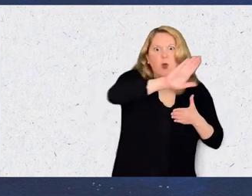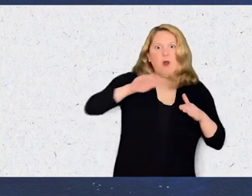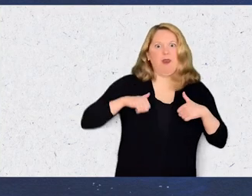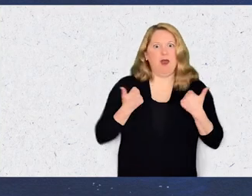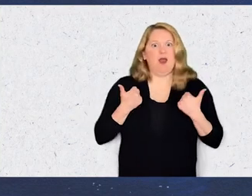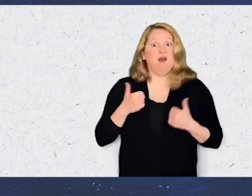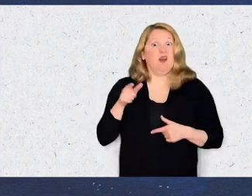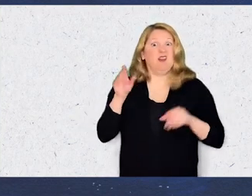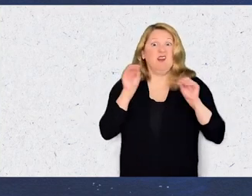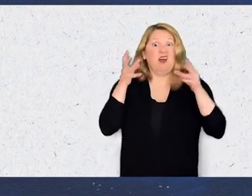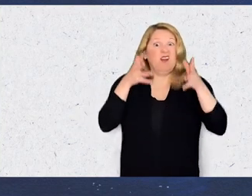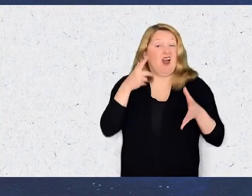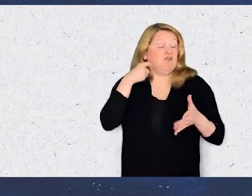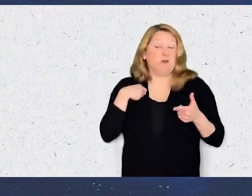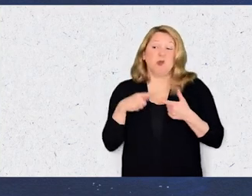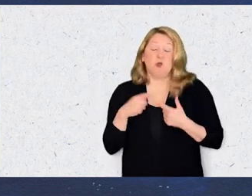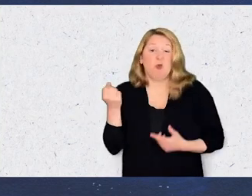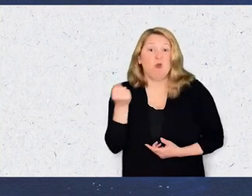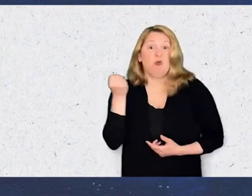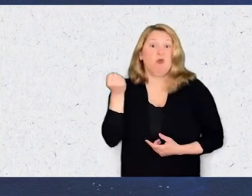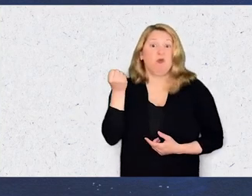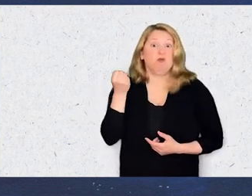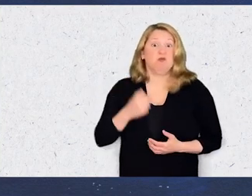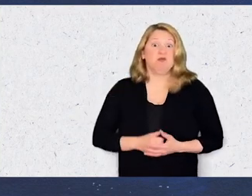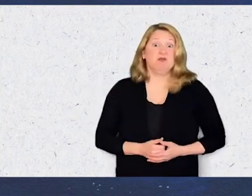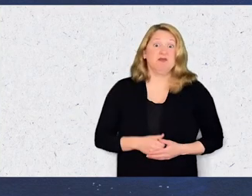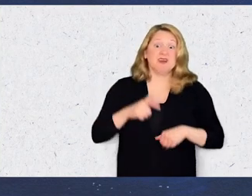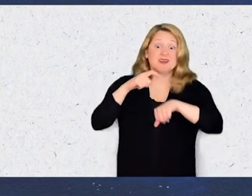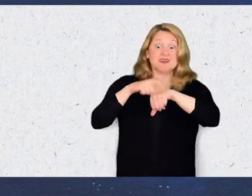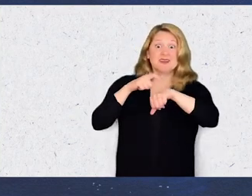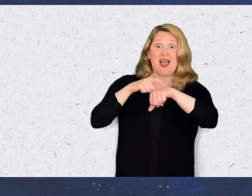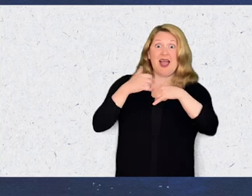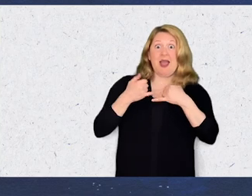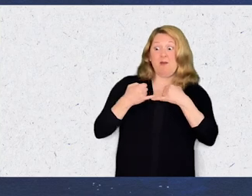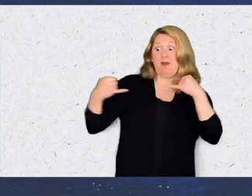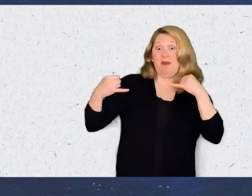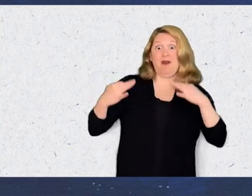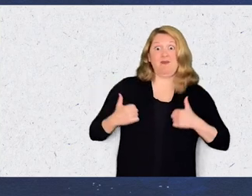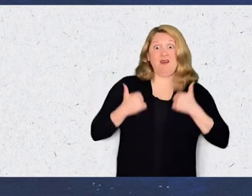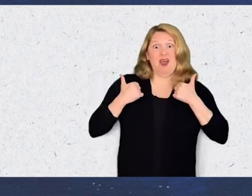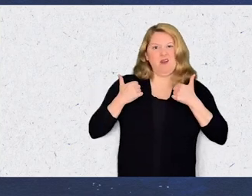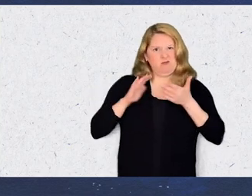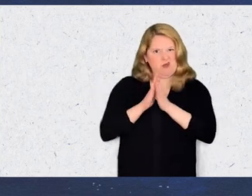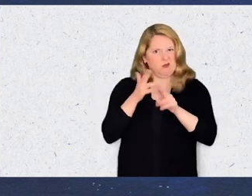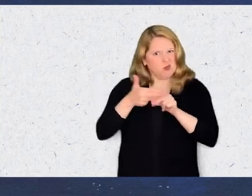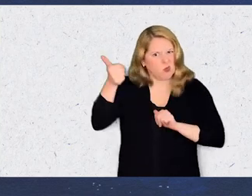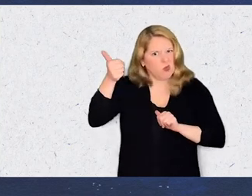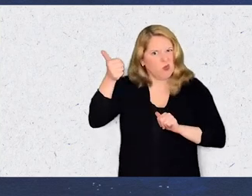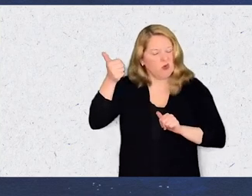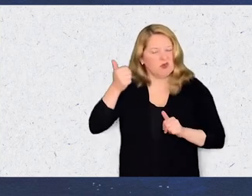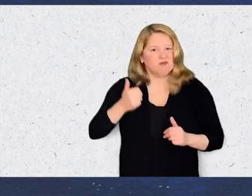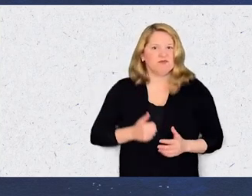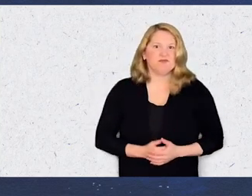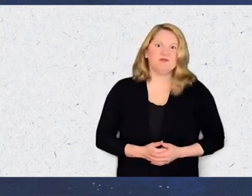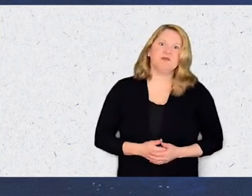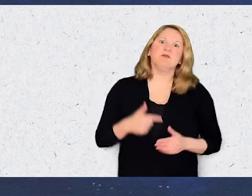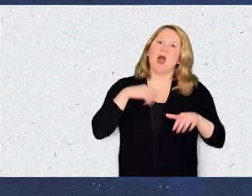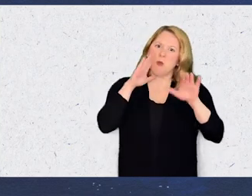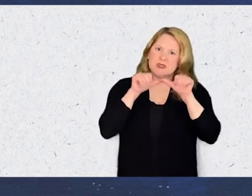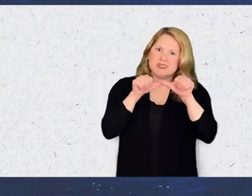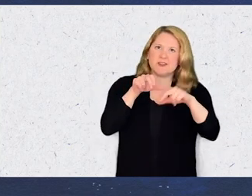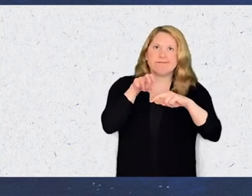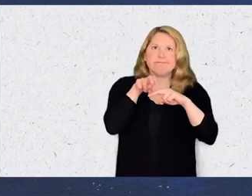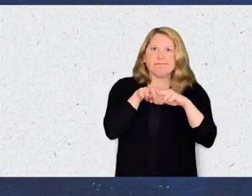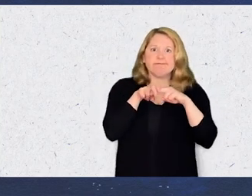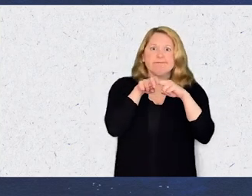until there is nothing left for me to hold onto, and that timeline is growing exceedingly short. I will